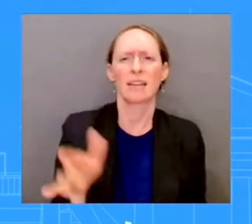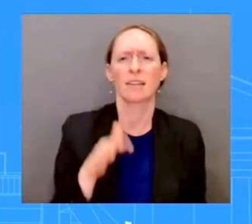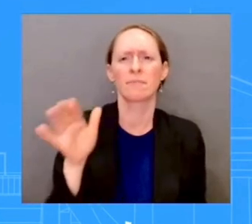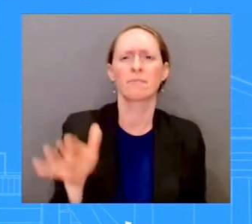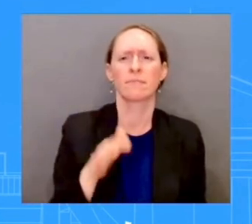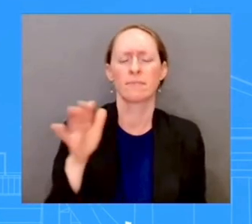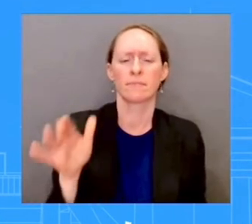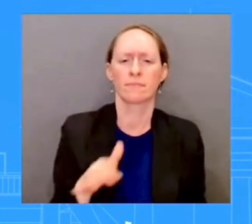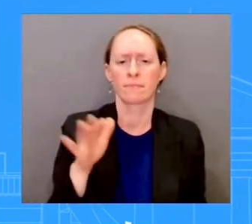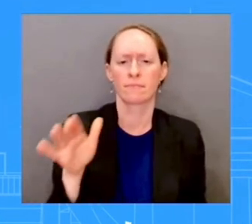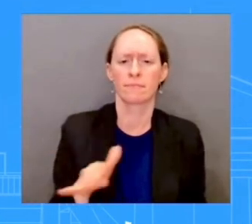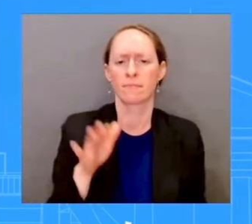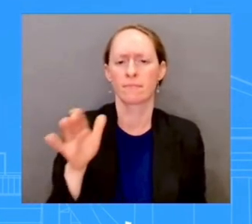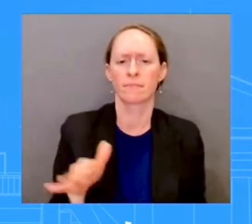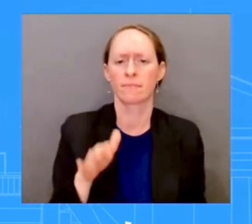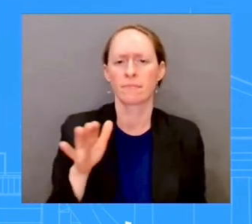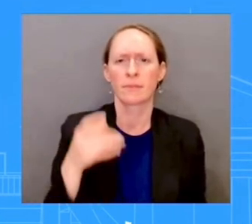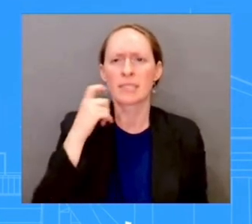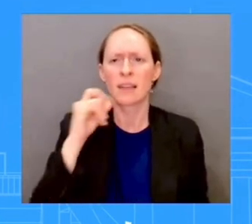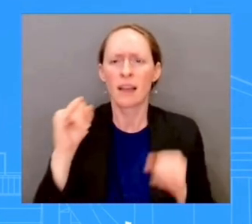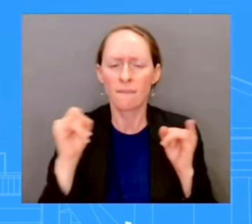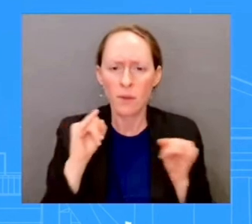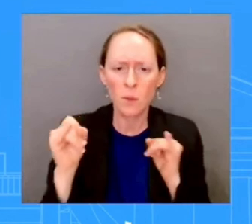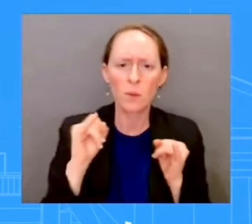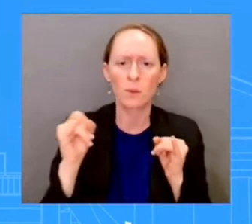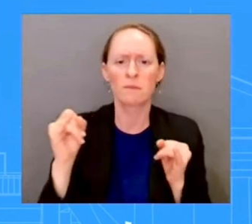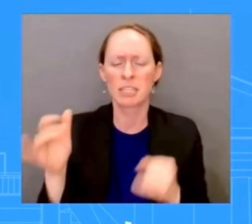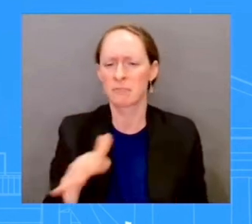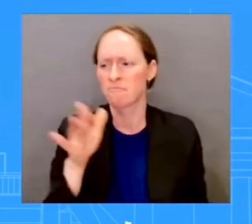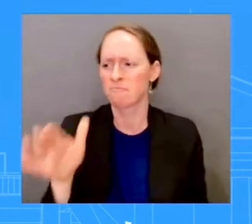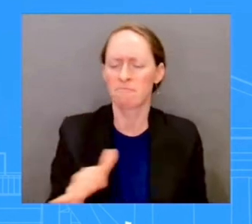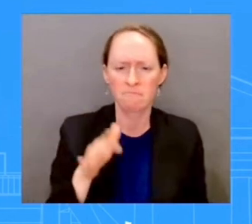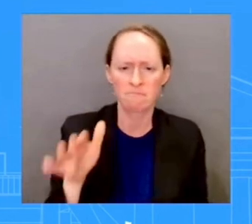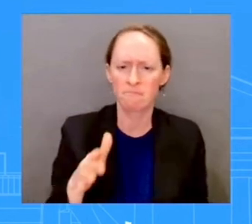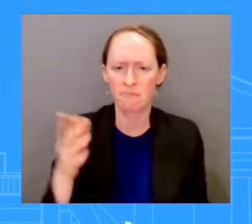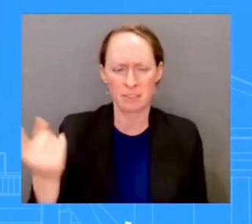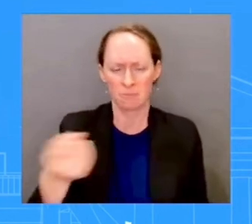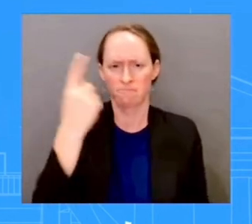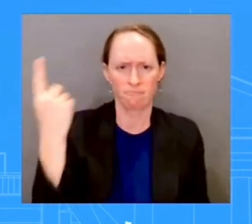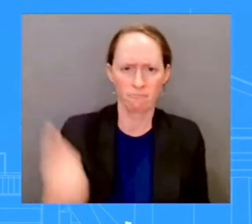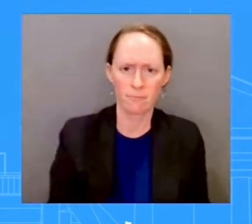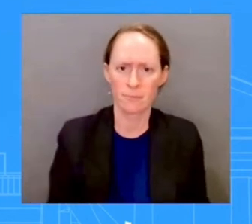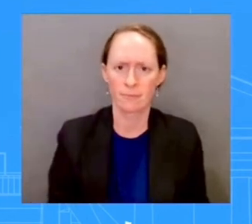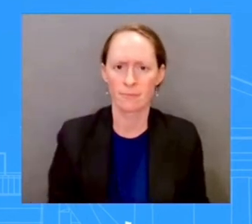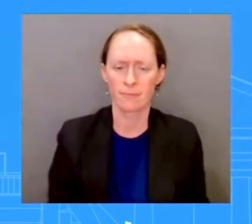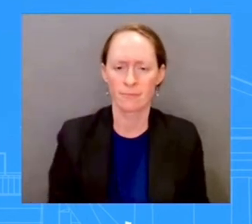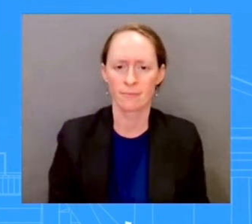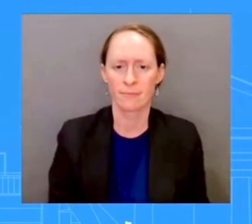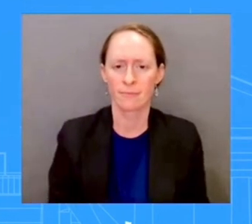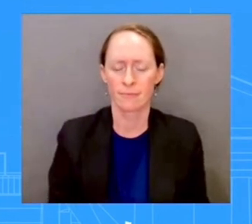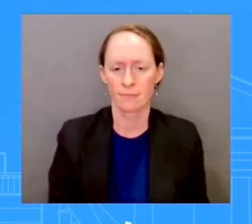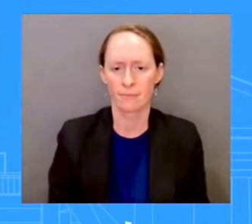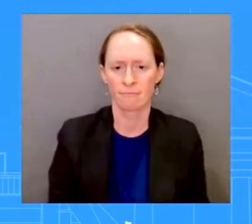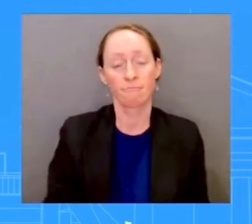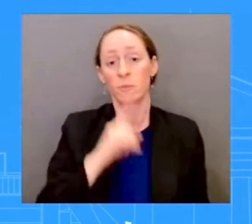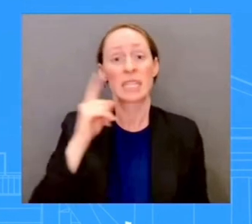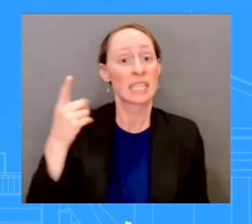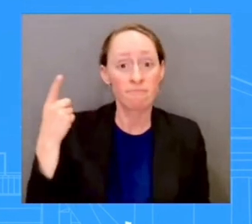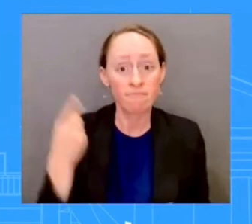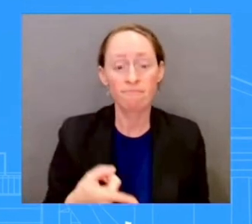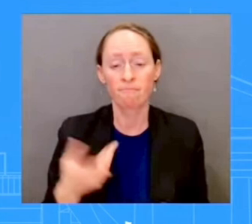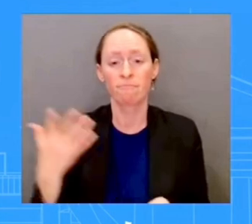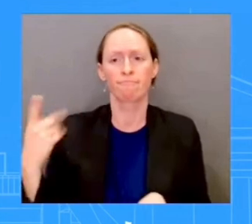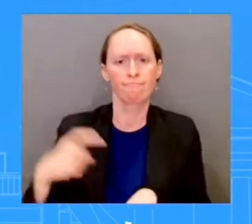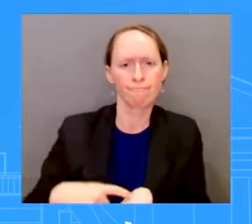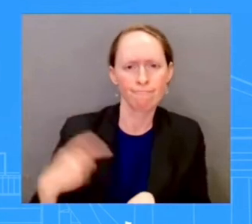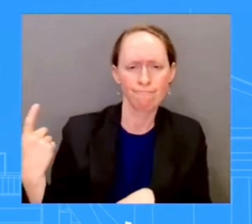that. But again, this is about intense diplomacy. We understand this. That's what competition requires. That's